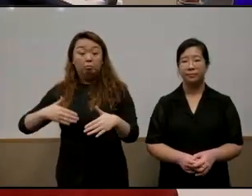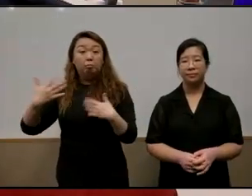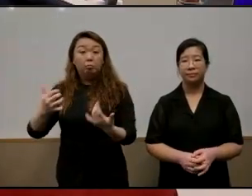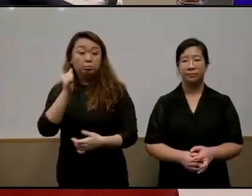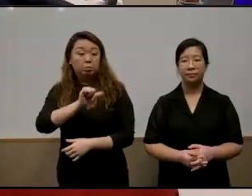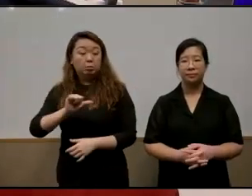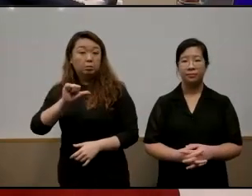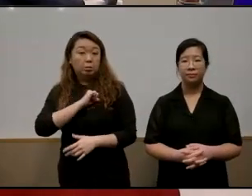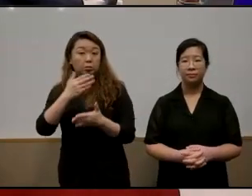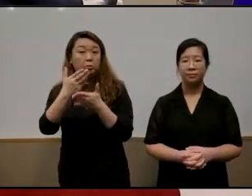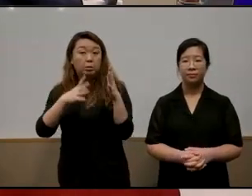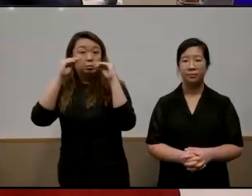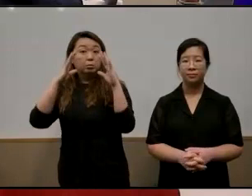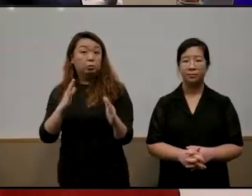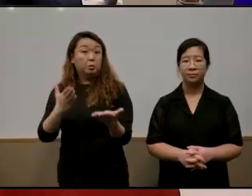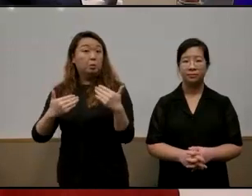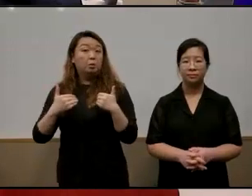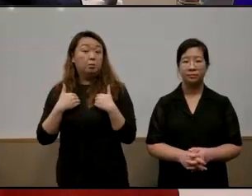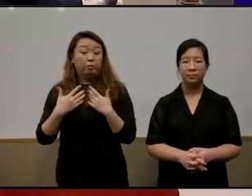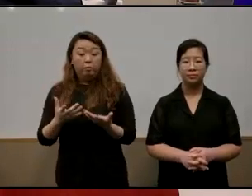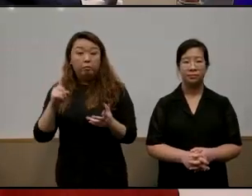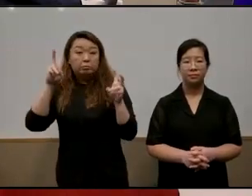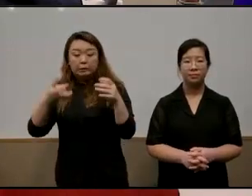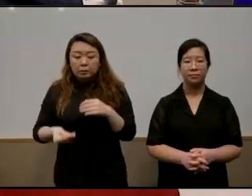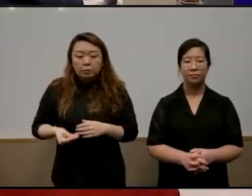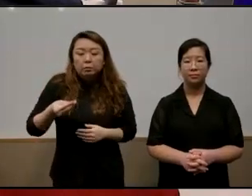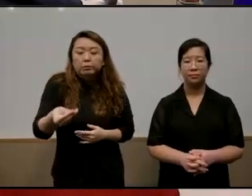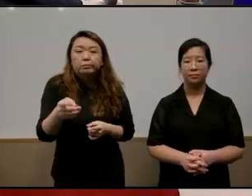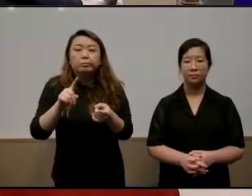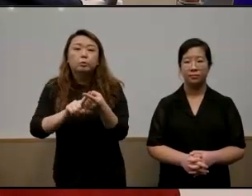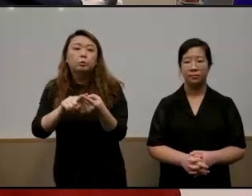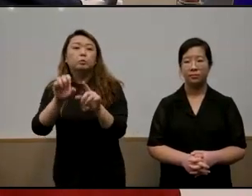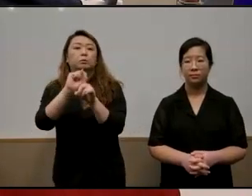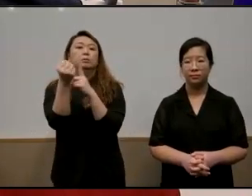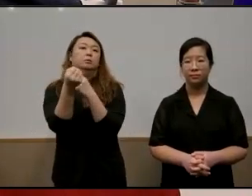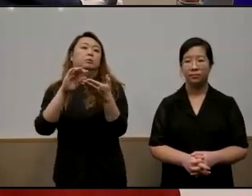that some of our educators may hold towards giving back to the community and society